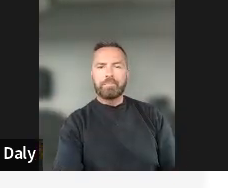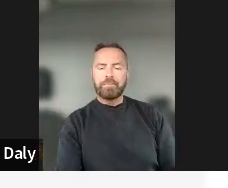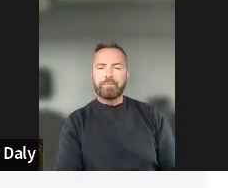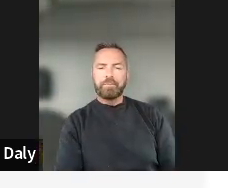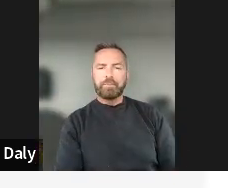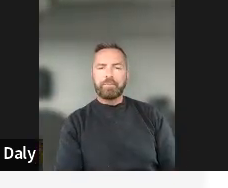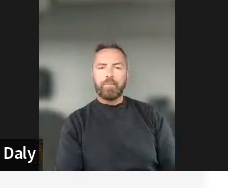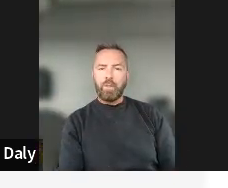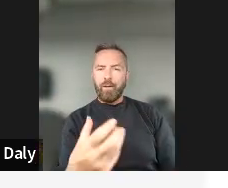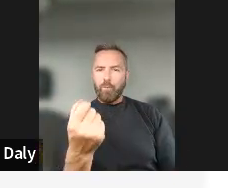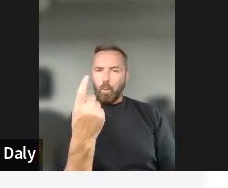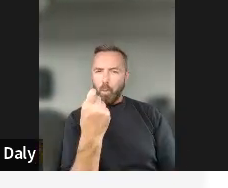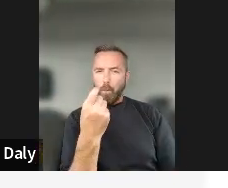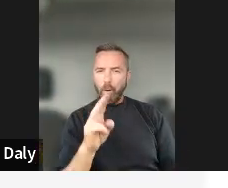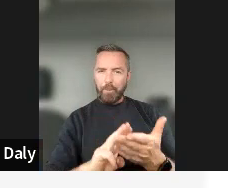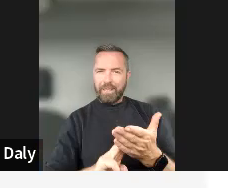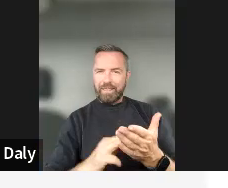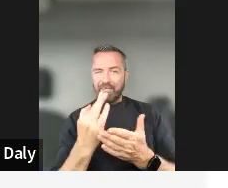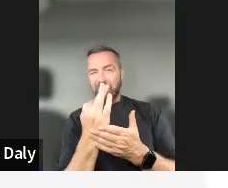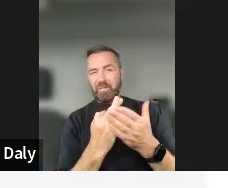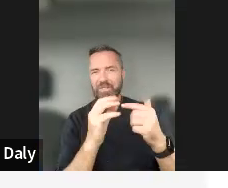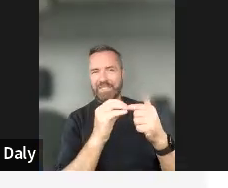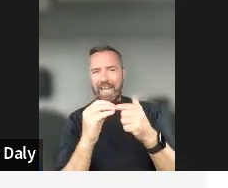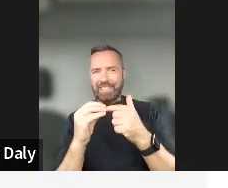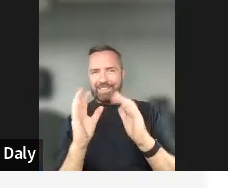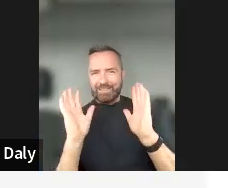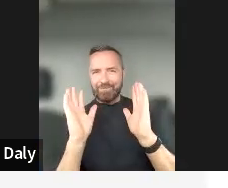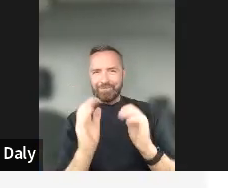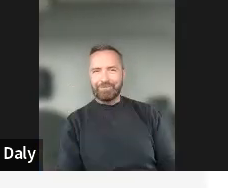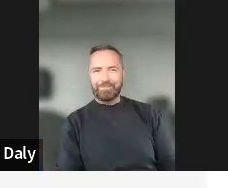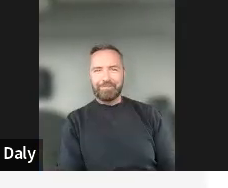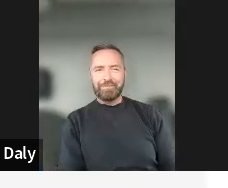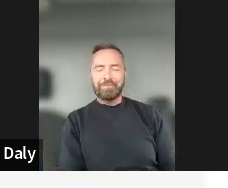one minute and something. don't know. Okay.